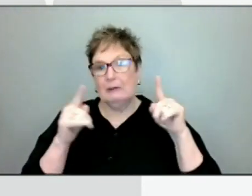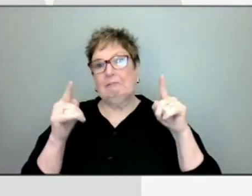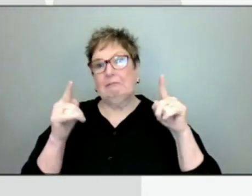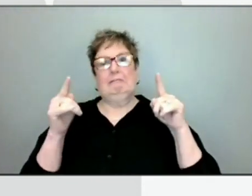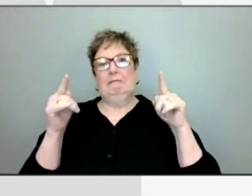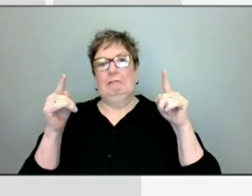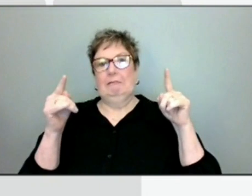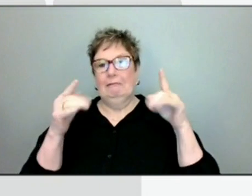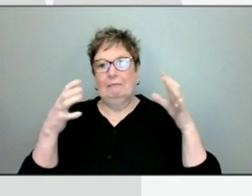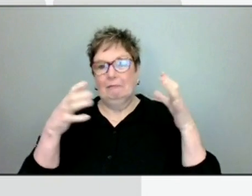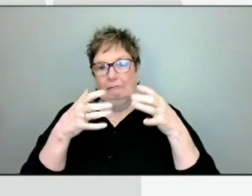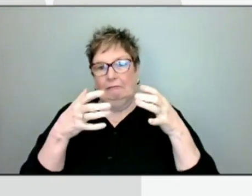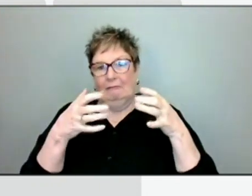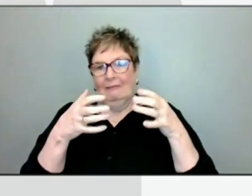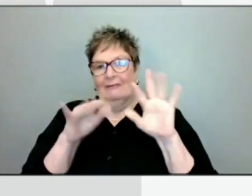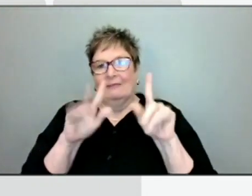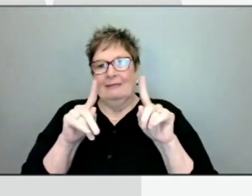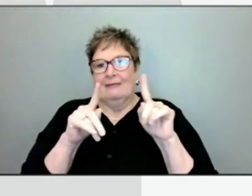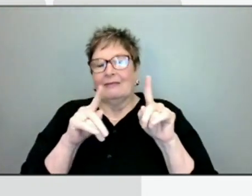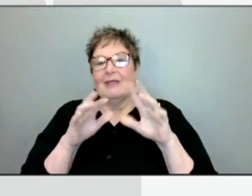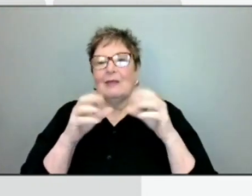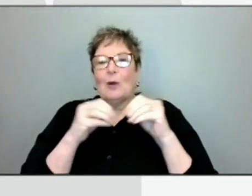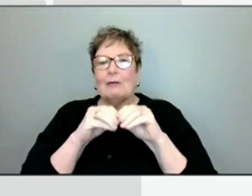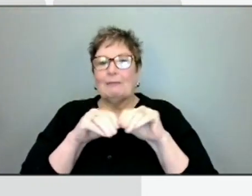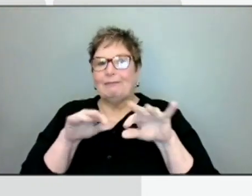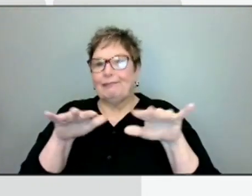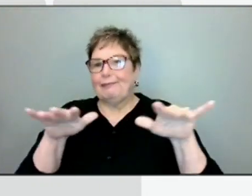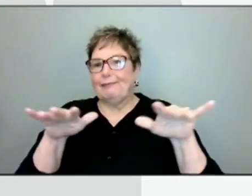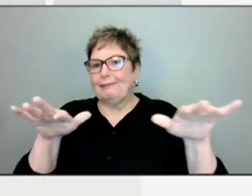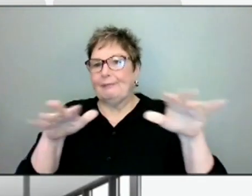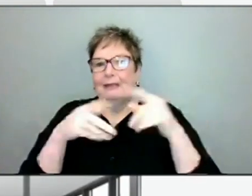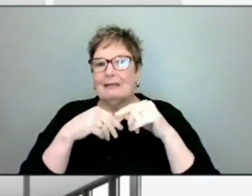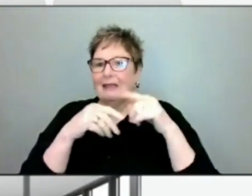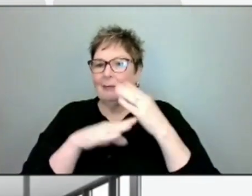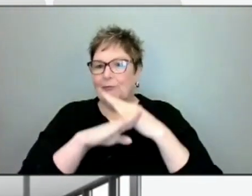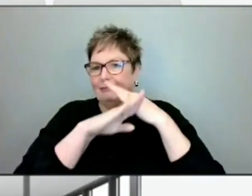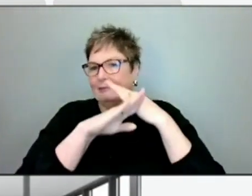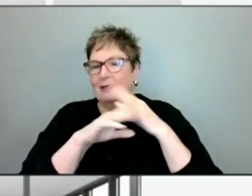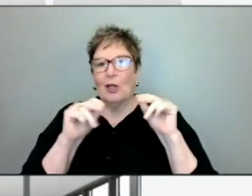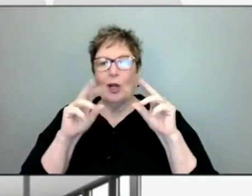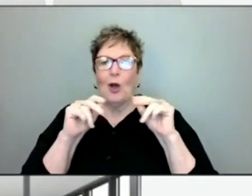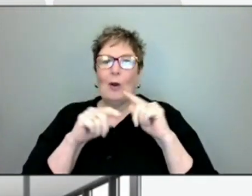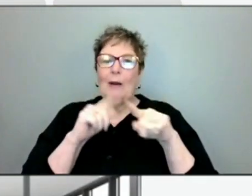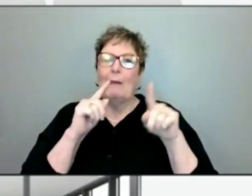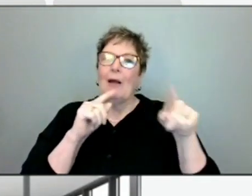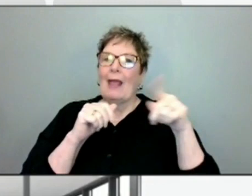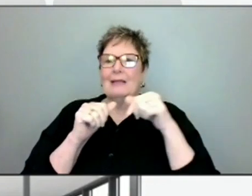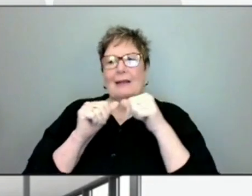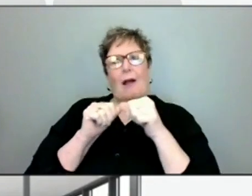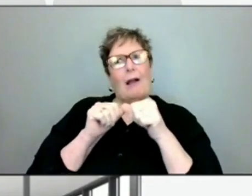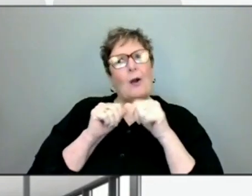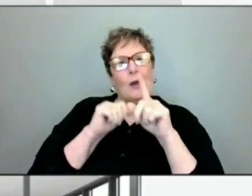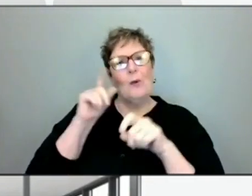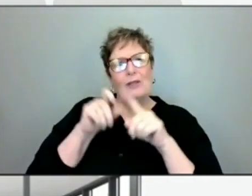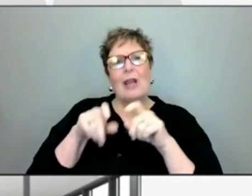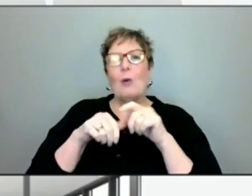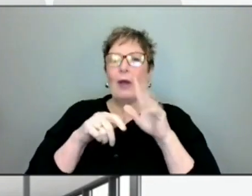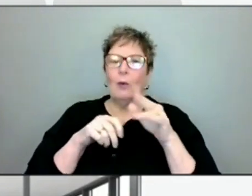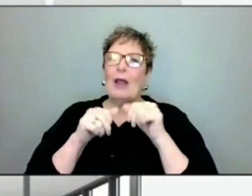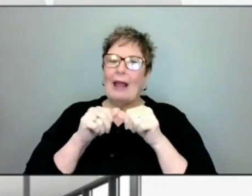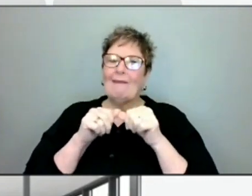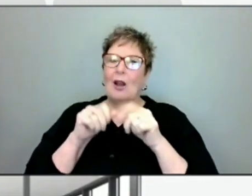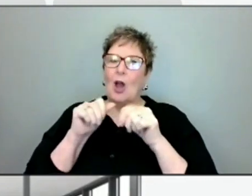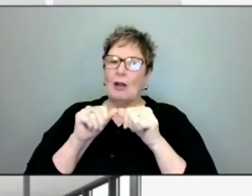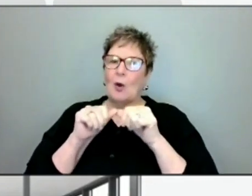That is an ongoing question that we're getting, Brett. And I'm sure it will continue to be an ongoing question until the mandates lifted.